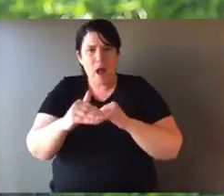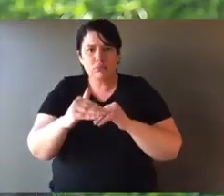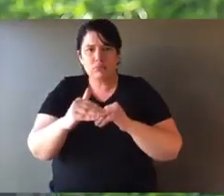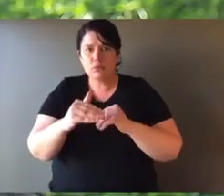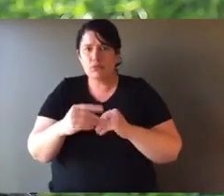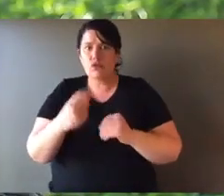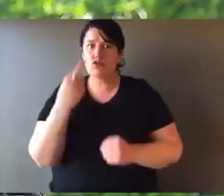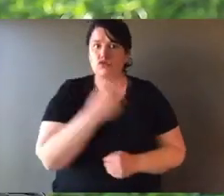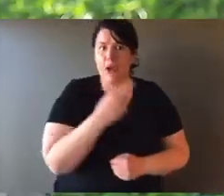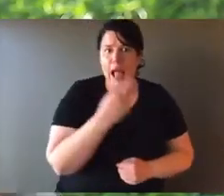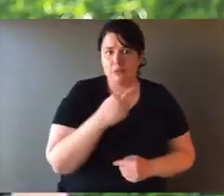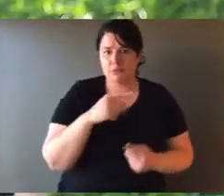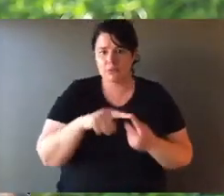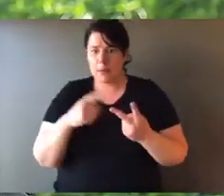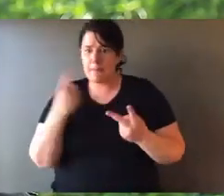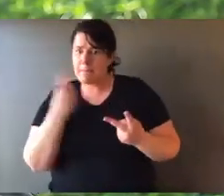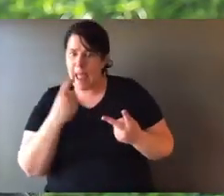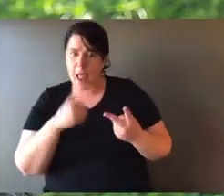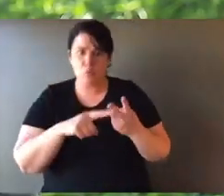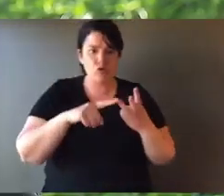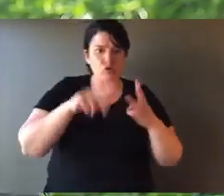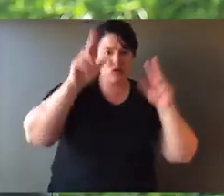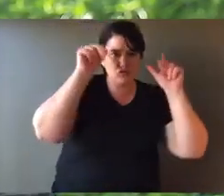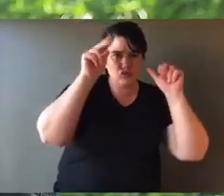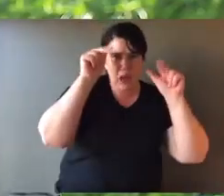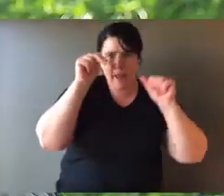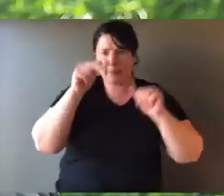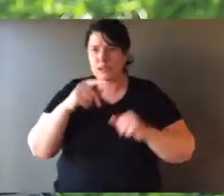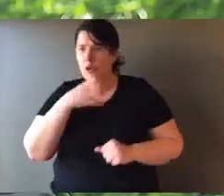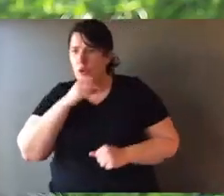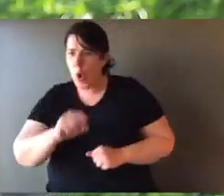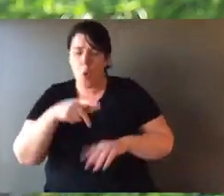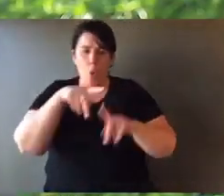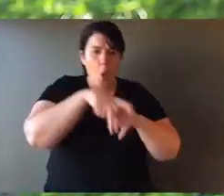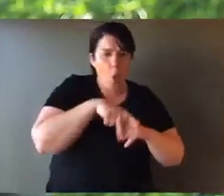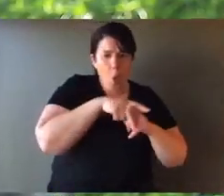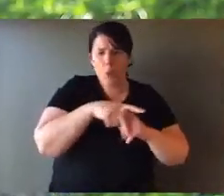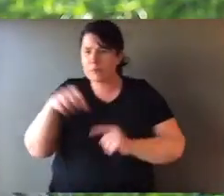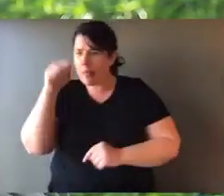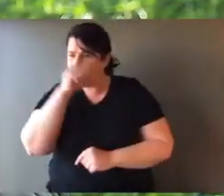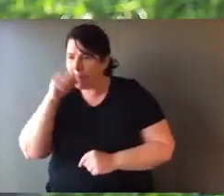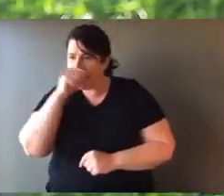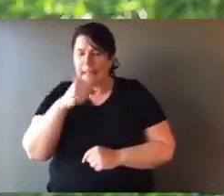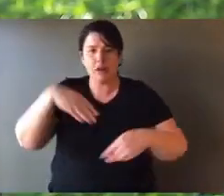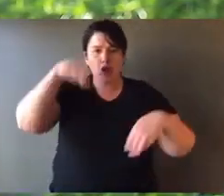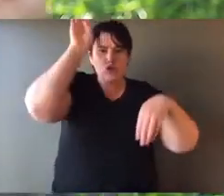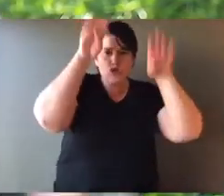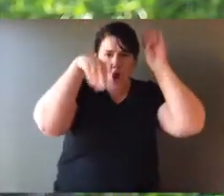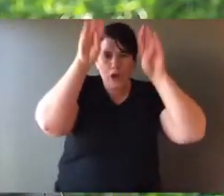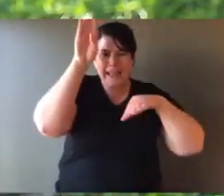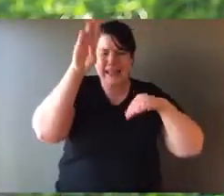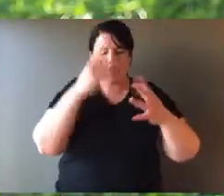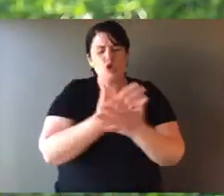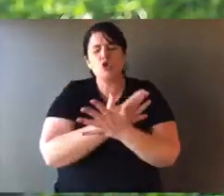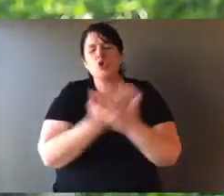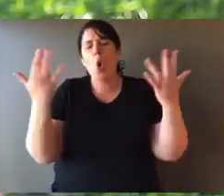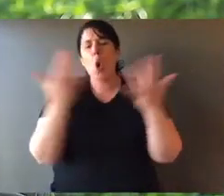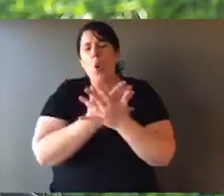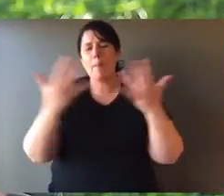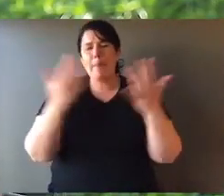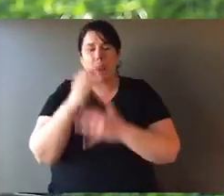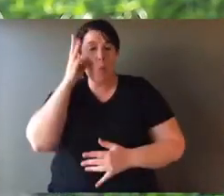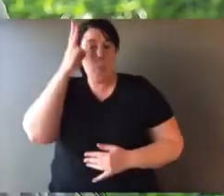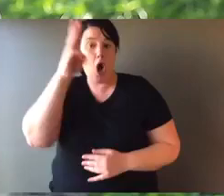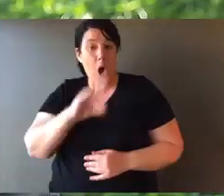but consider also the impacts of the feral rat, the feral mouse, the rabbit, the hare, the goat, the horse, the pig, the